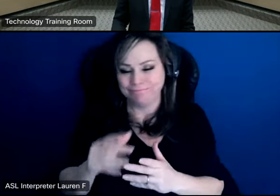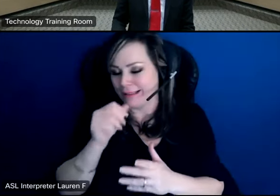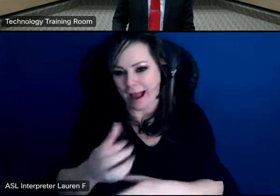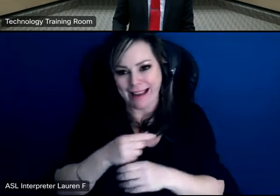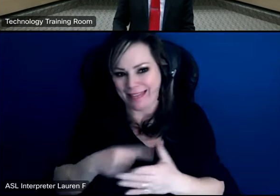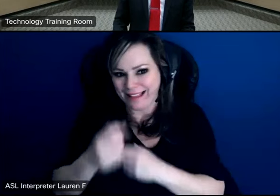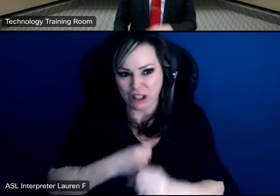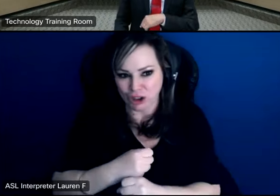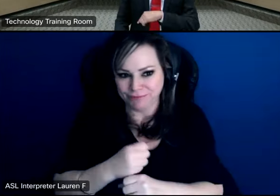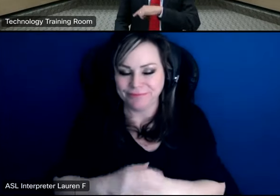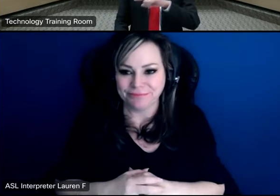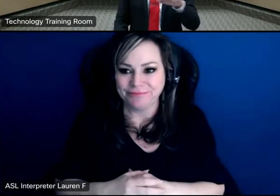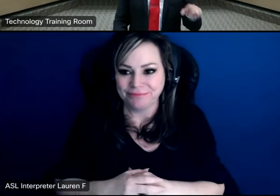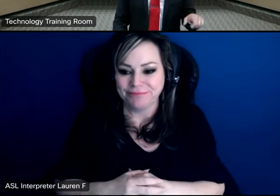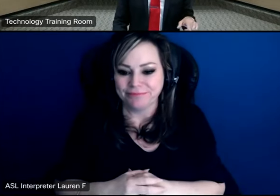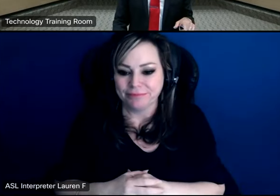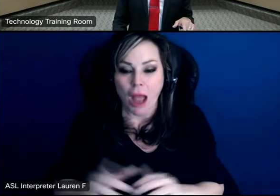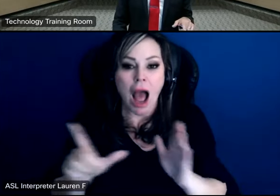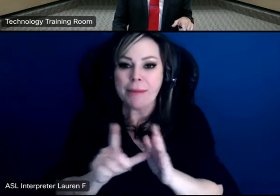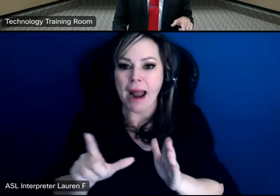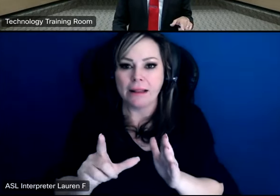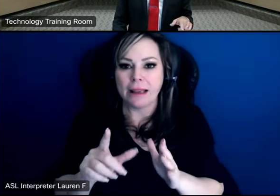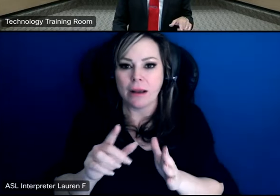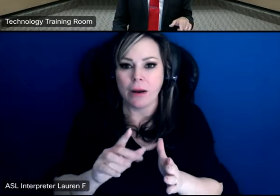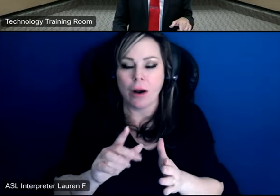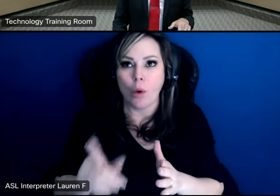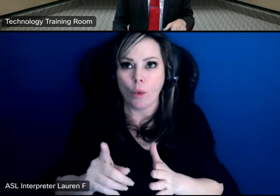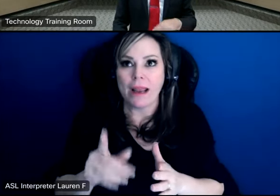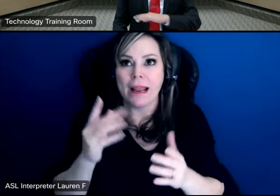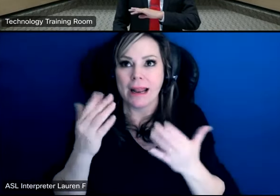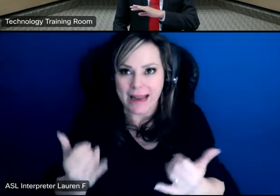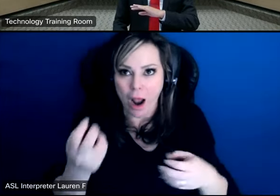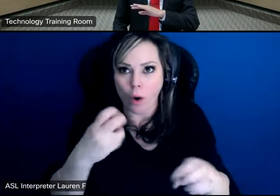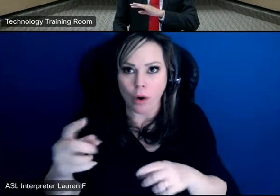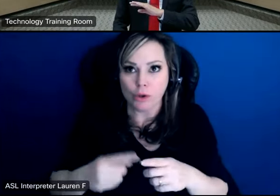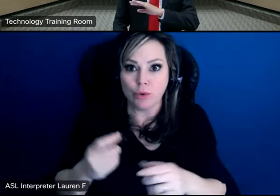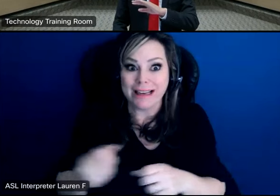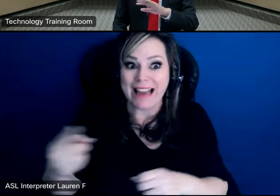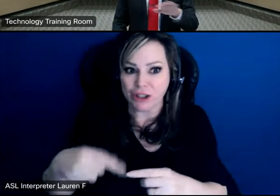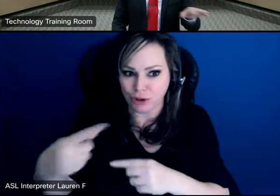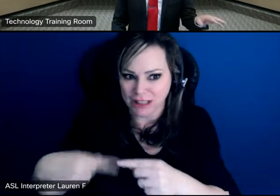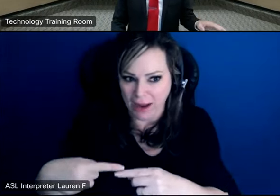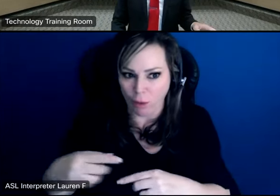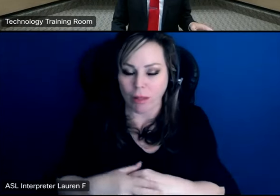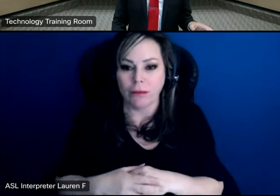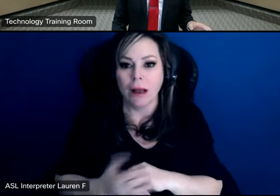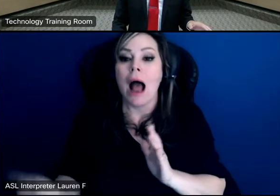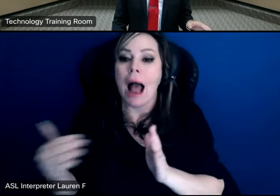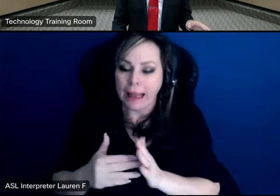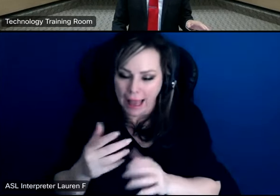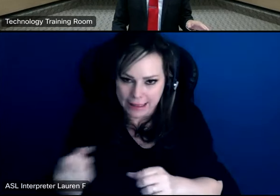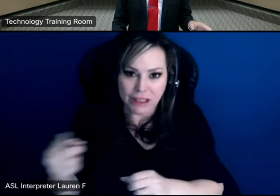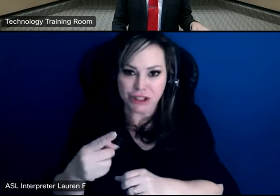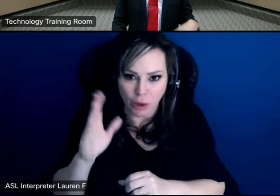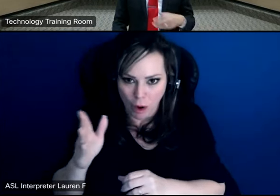so it automatically bumps us into the next year's cycle so once again we're going to submit all the information